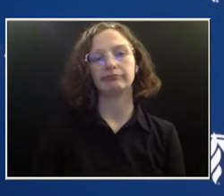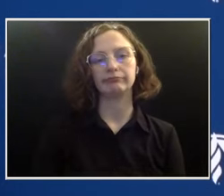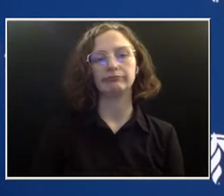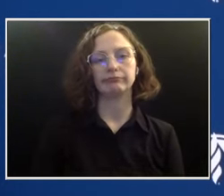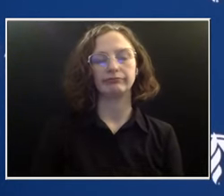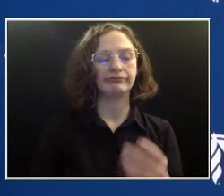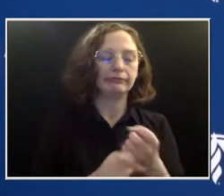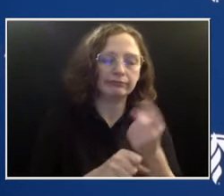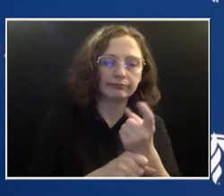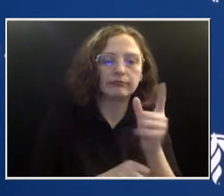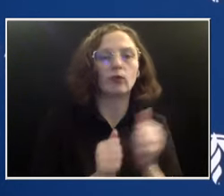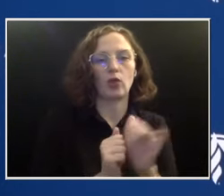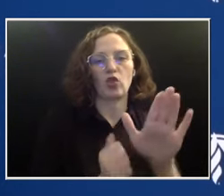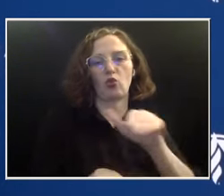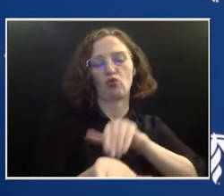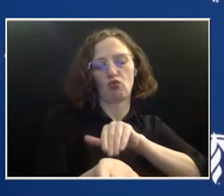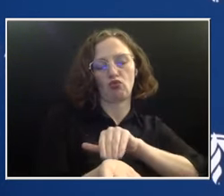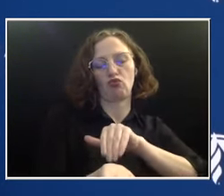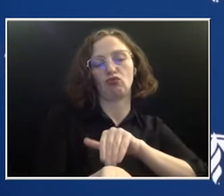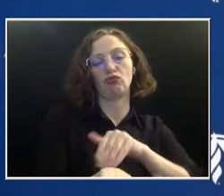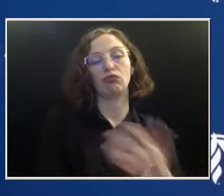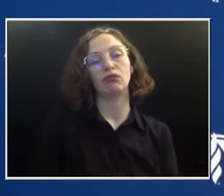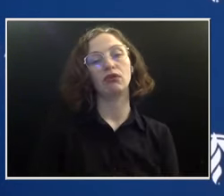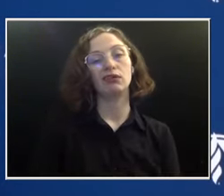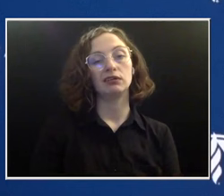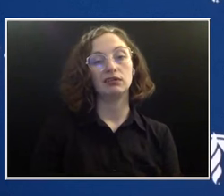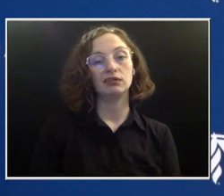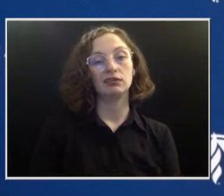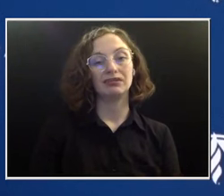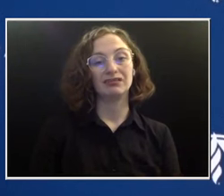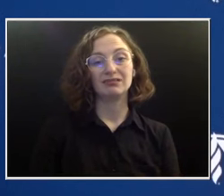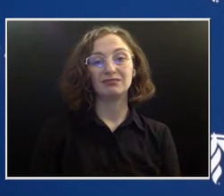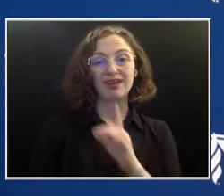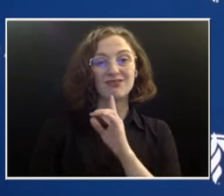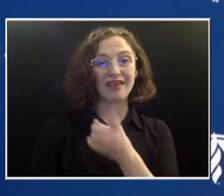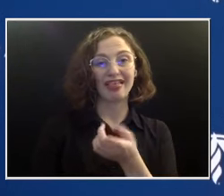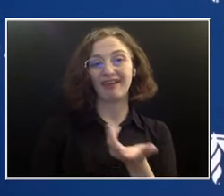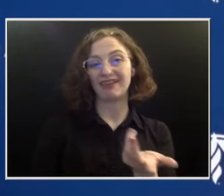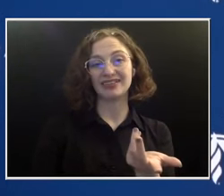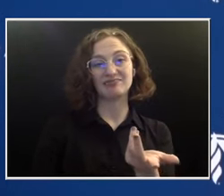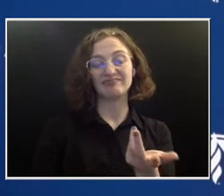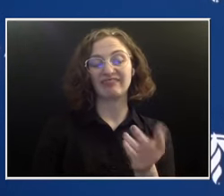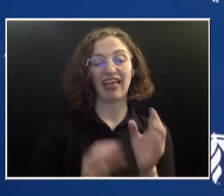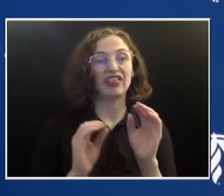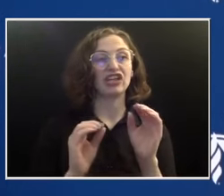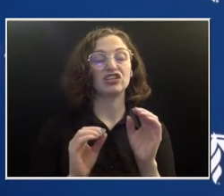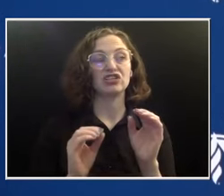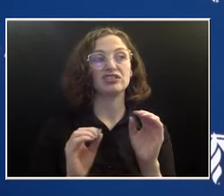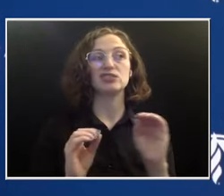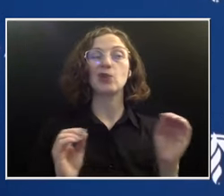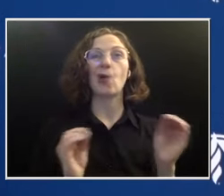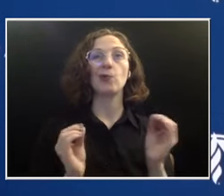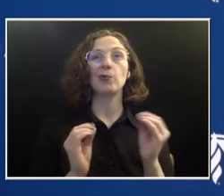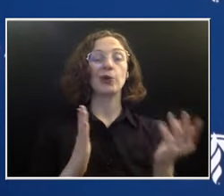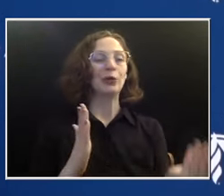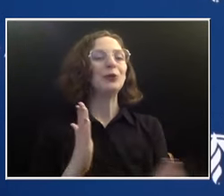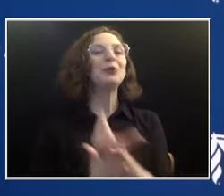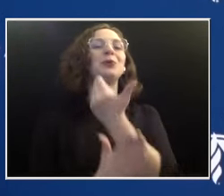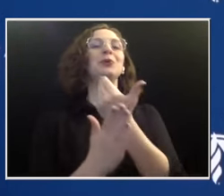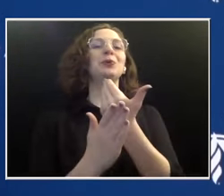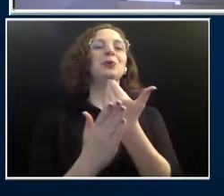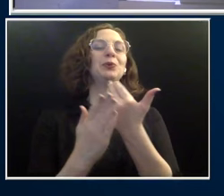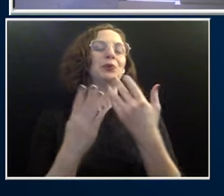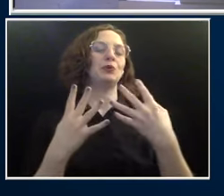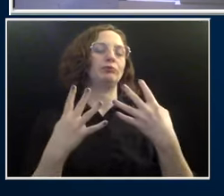physician. But there's nothing that is obvious that stands out to do new screening for just from recovery from COVID.